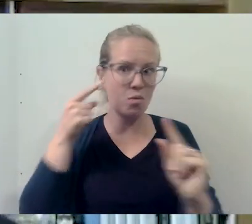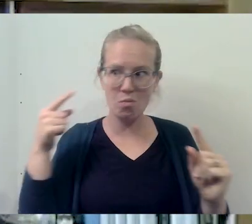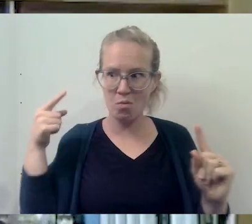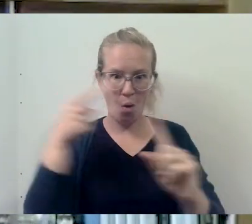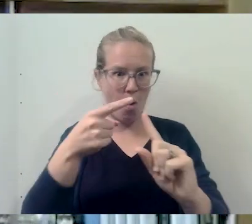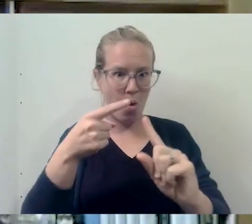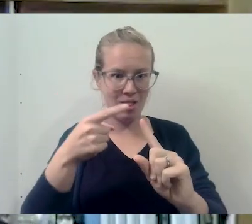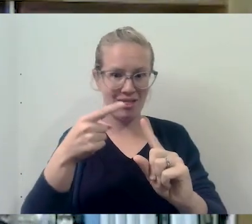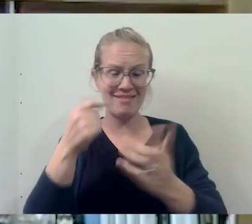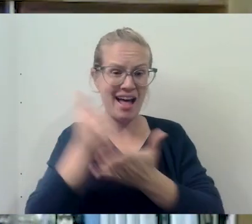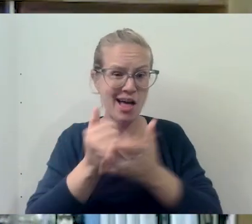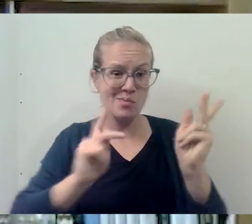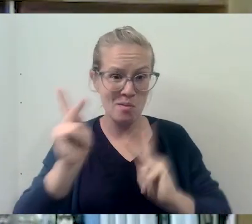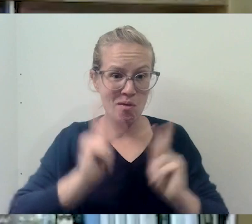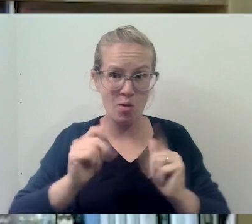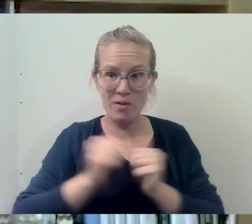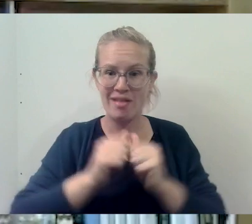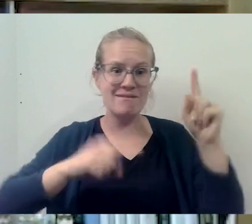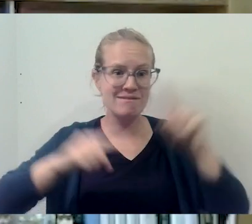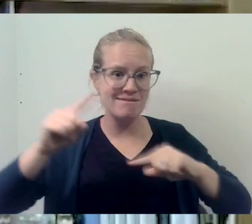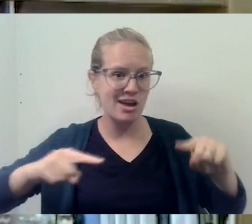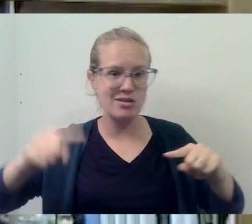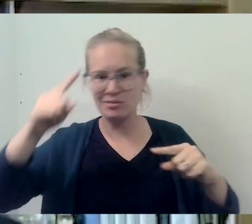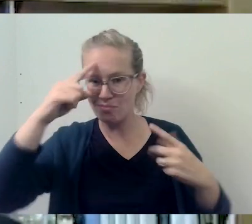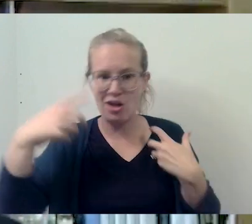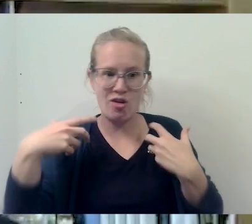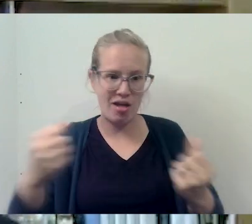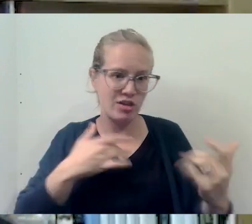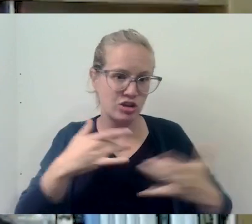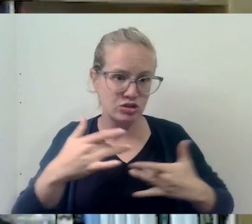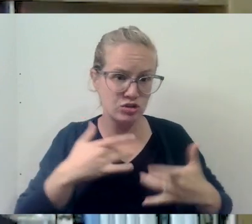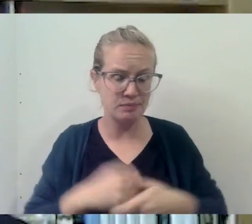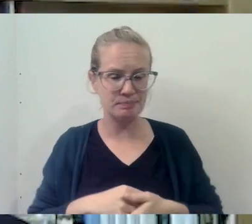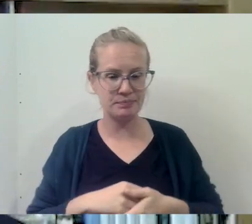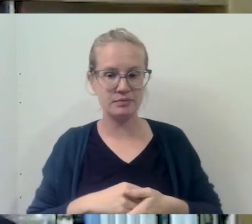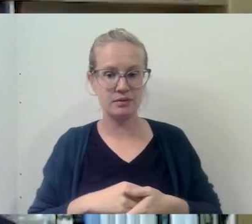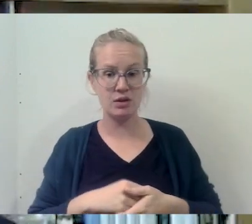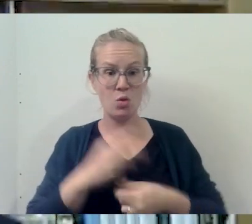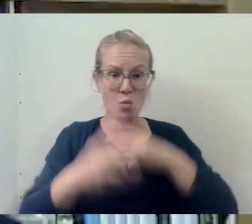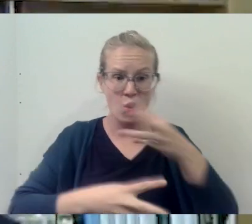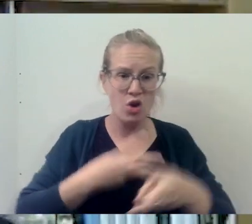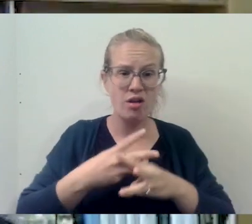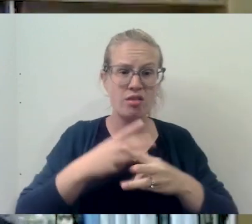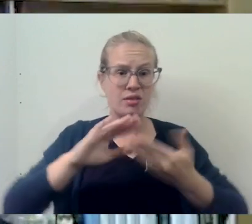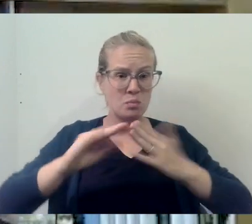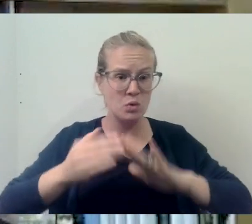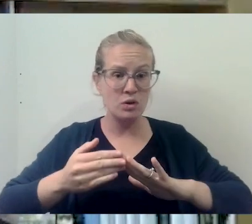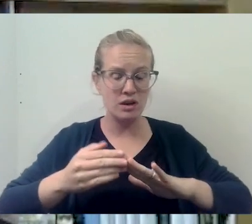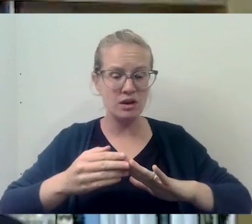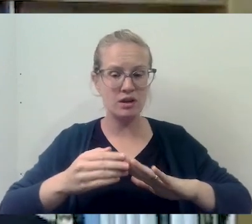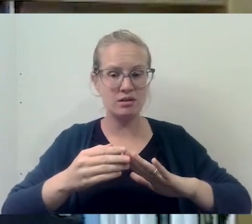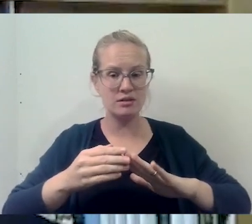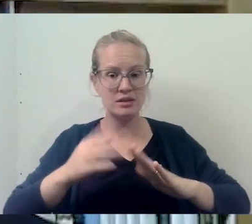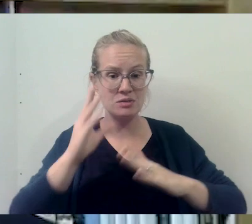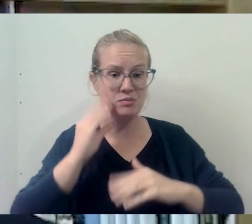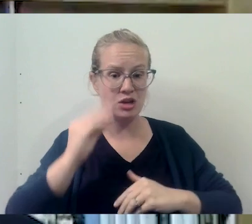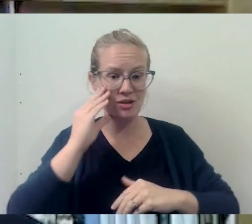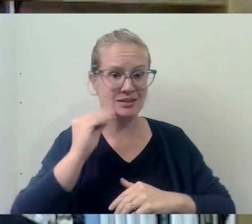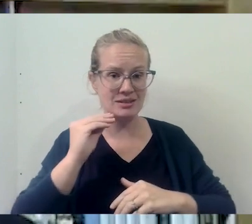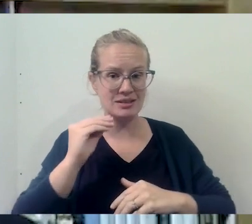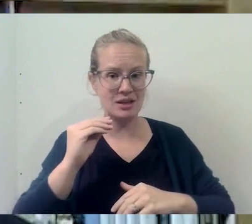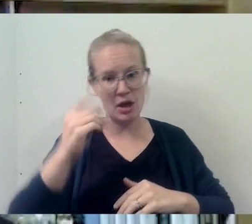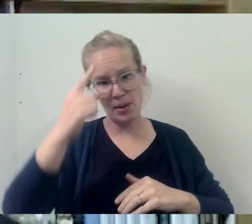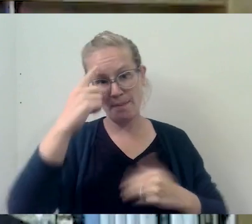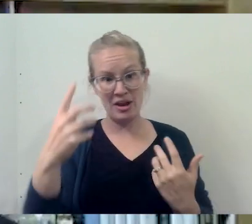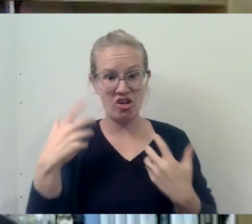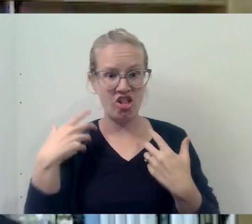their various mental health concerns. Our world and our community is experiencing what I would refer to as a